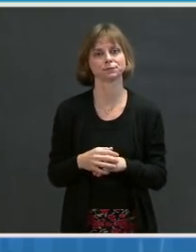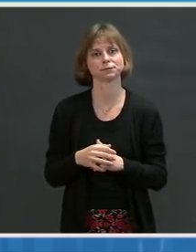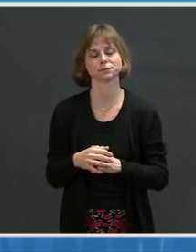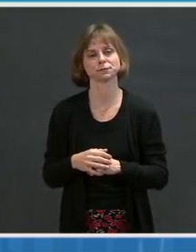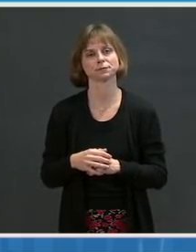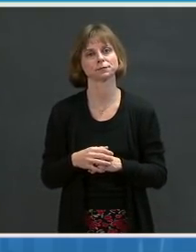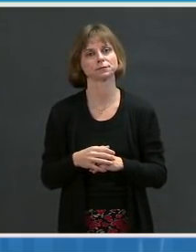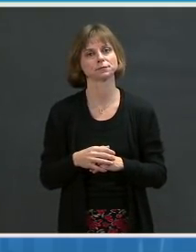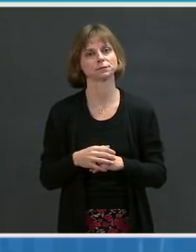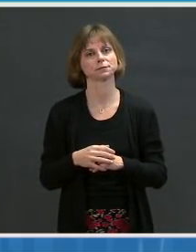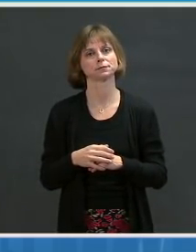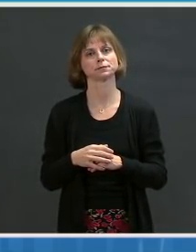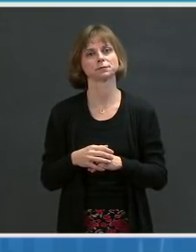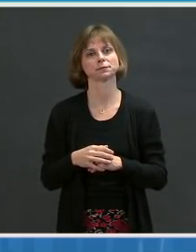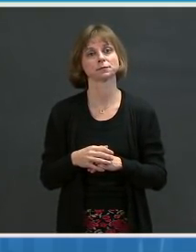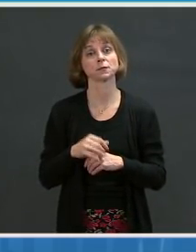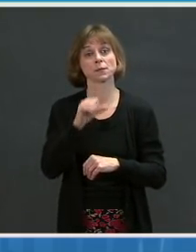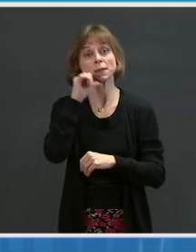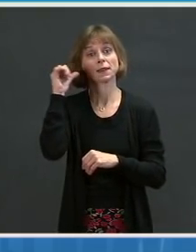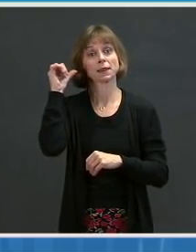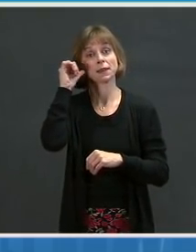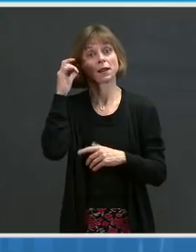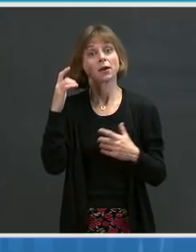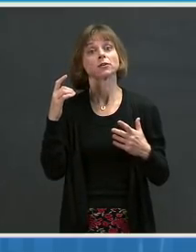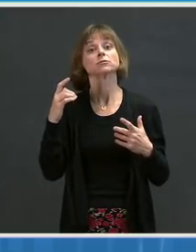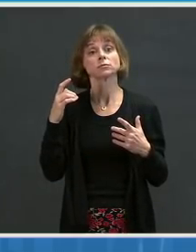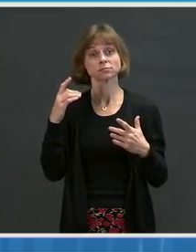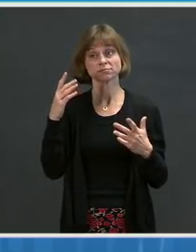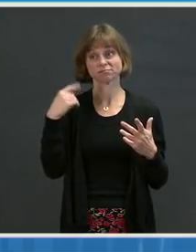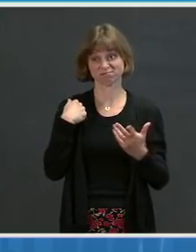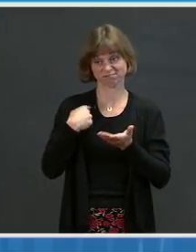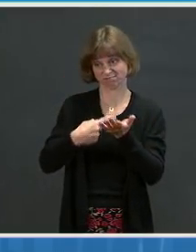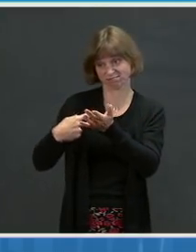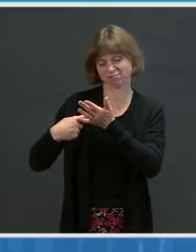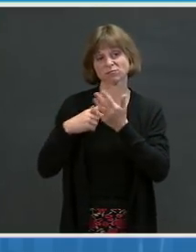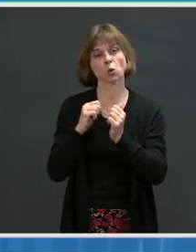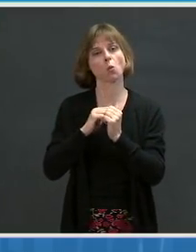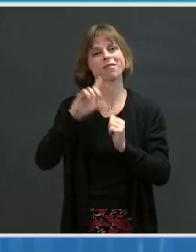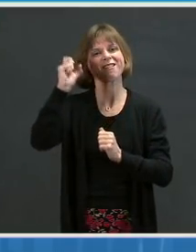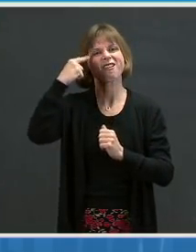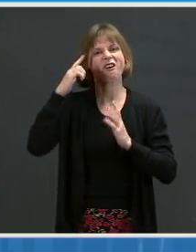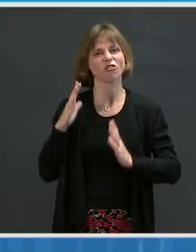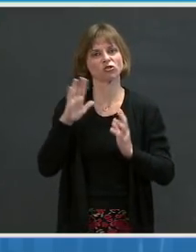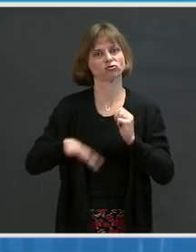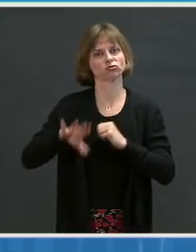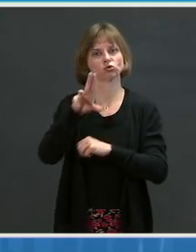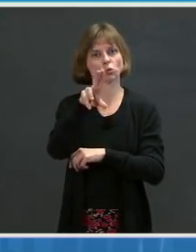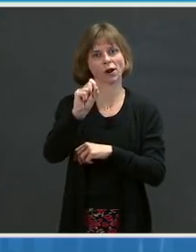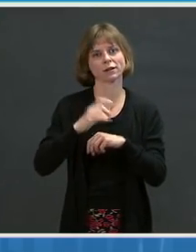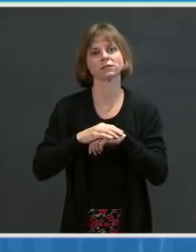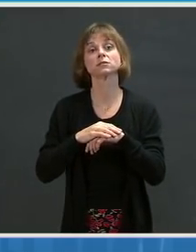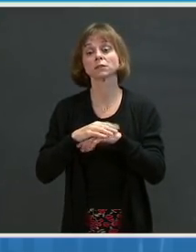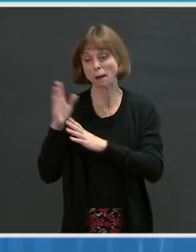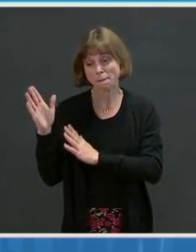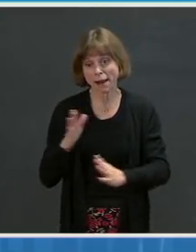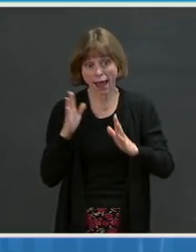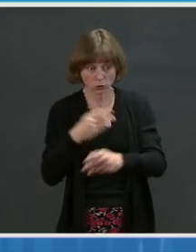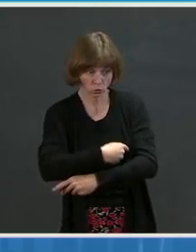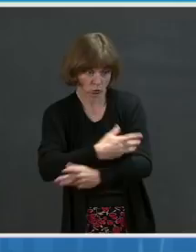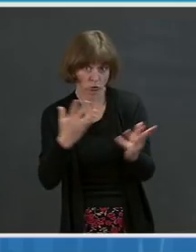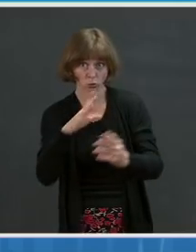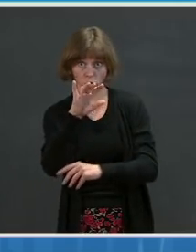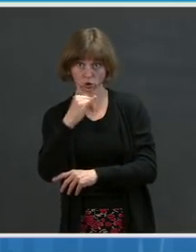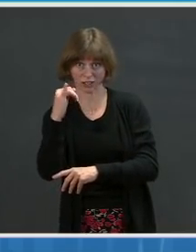Yesterday, I again updated and reviewed with our nation's governors our plans to distribute the Johnson & Johnson vaccine if the